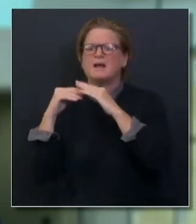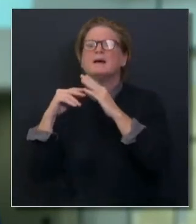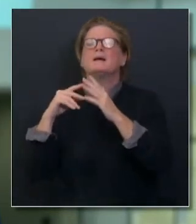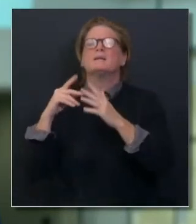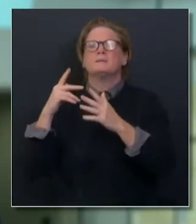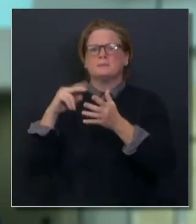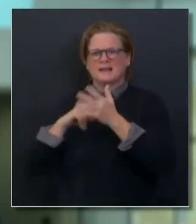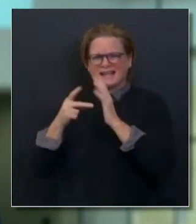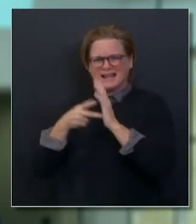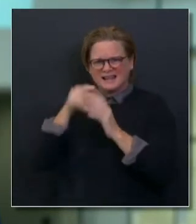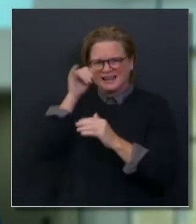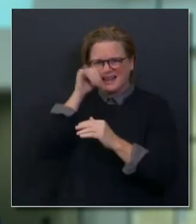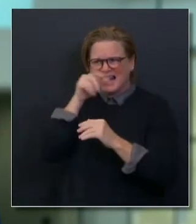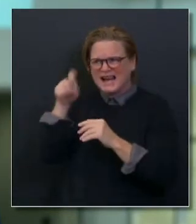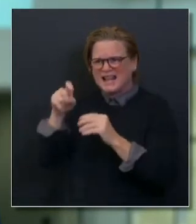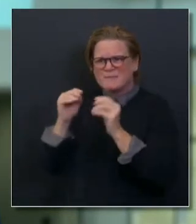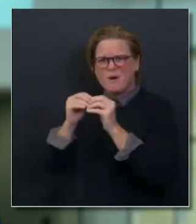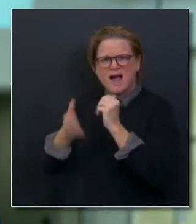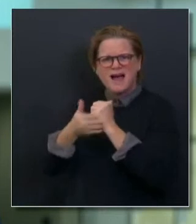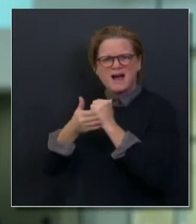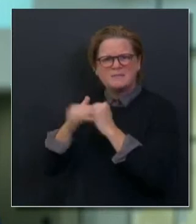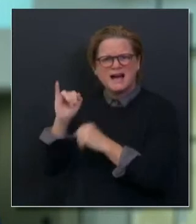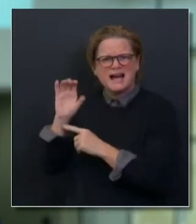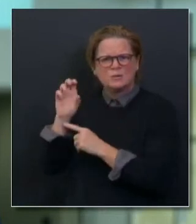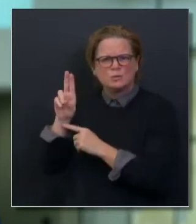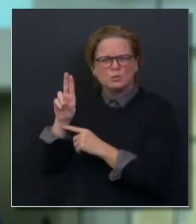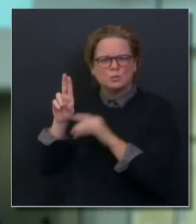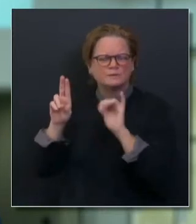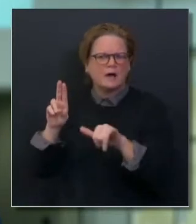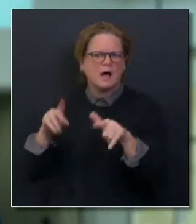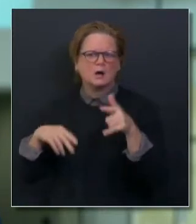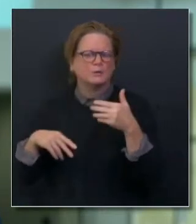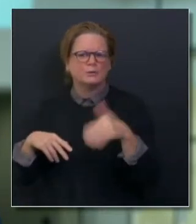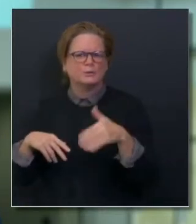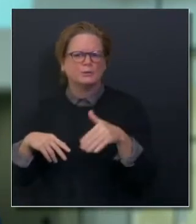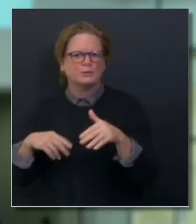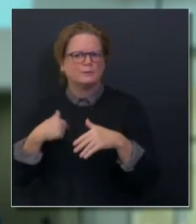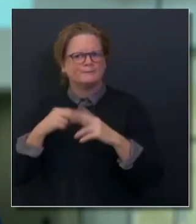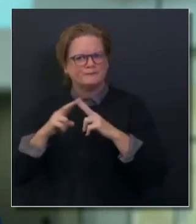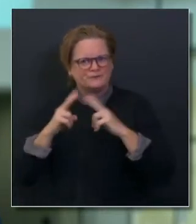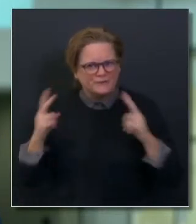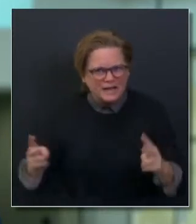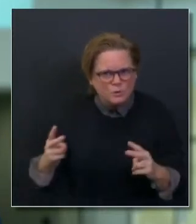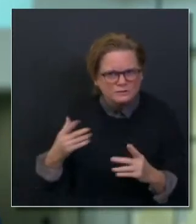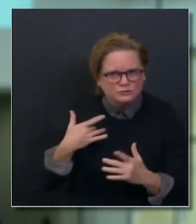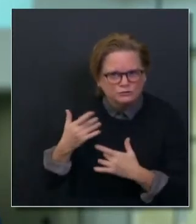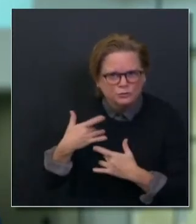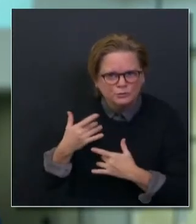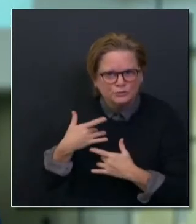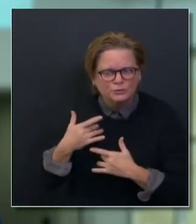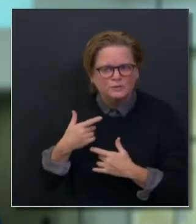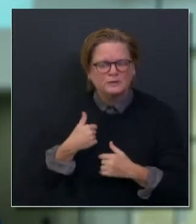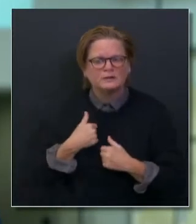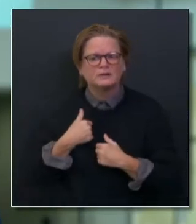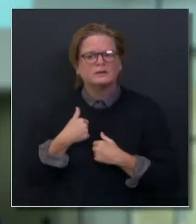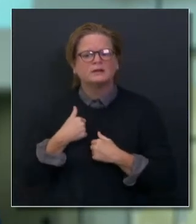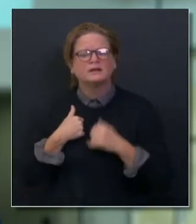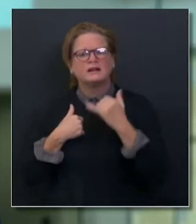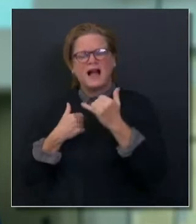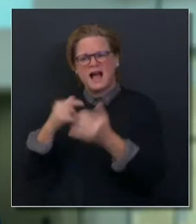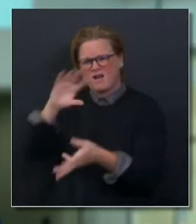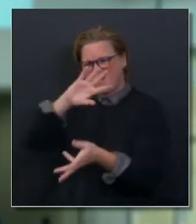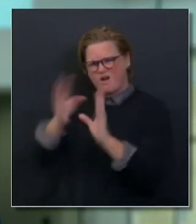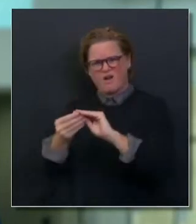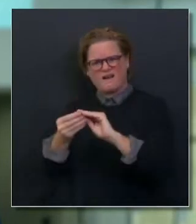ICU capacity being, you know, concerning five or so percent statewide, you see these numbers of where the